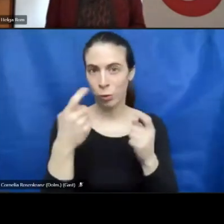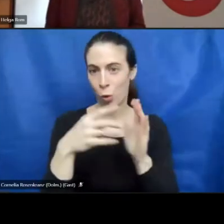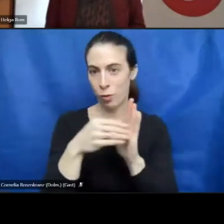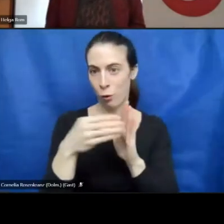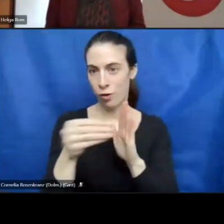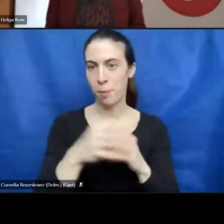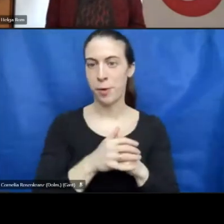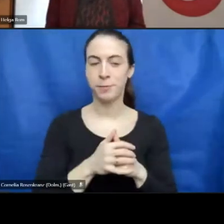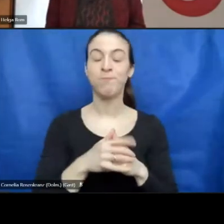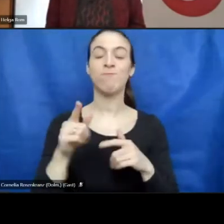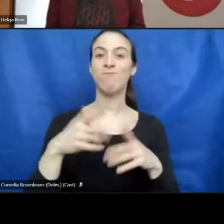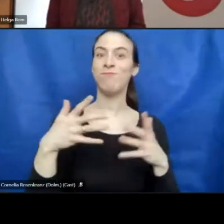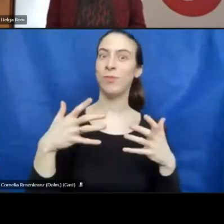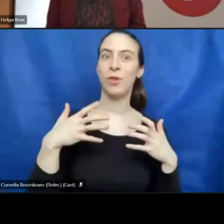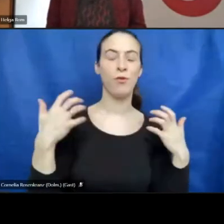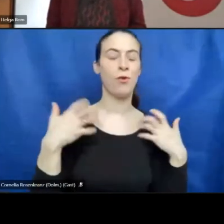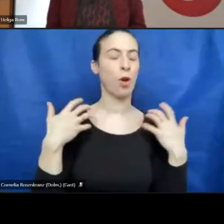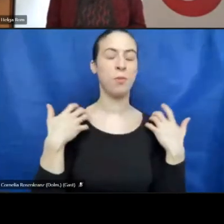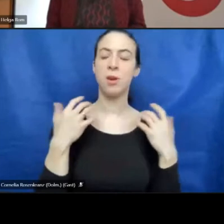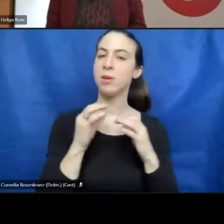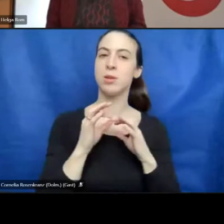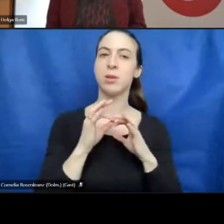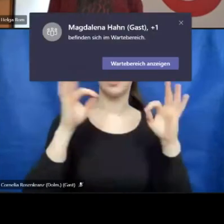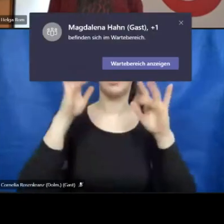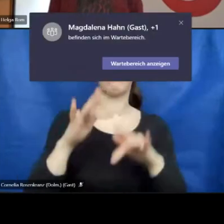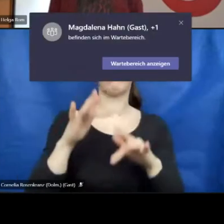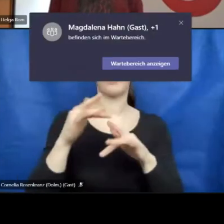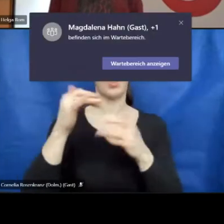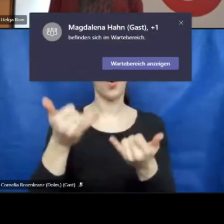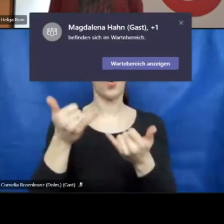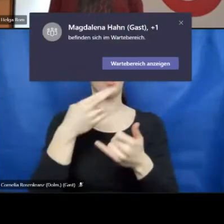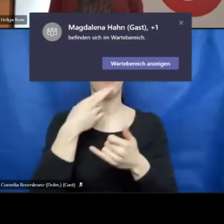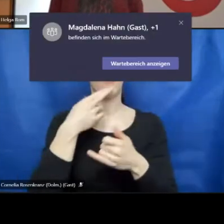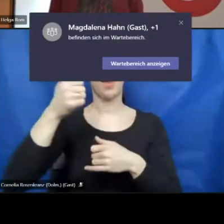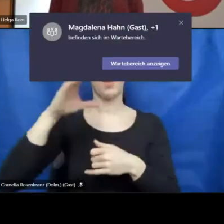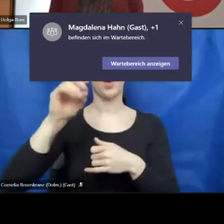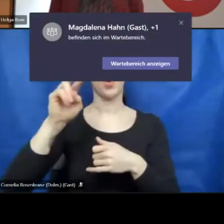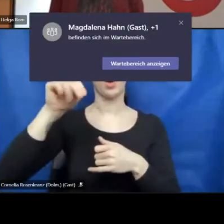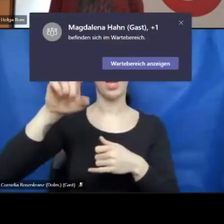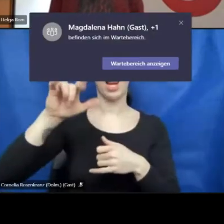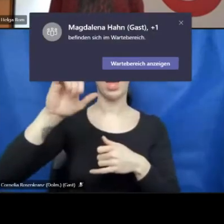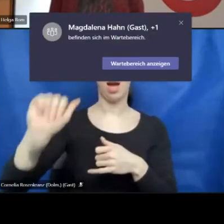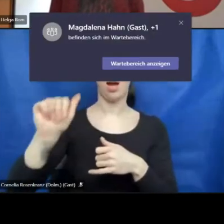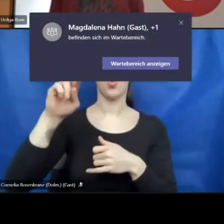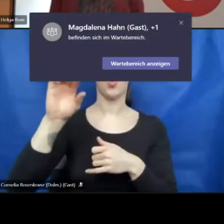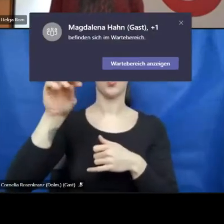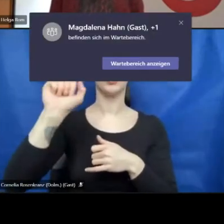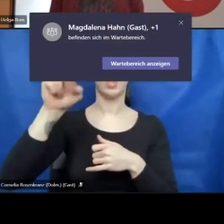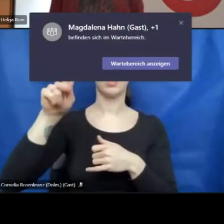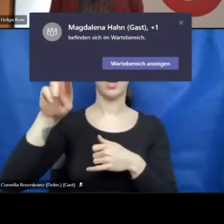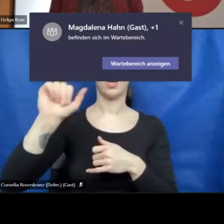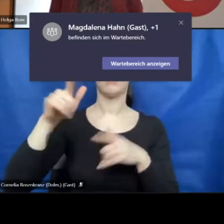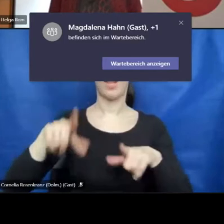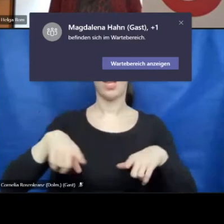I'm very happy also to have Cornelia Rosenkranz here. She is the live sign language